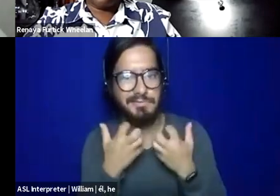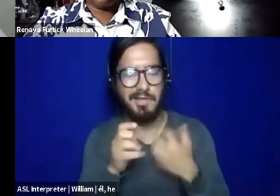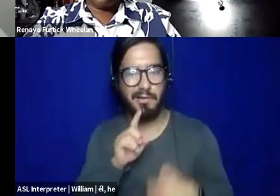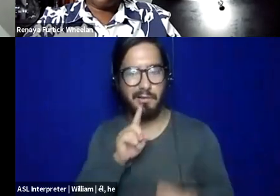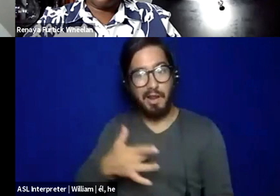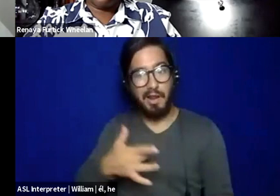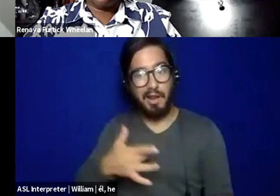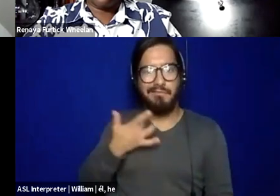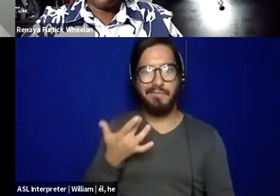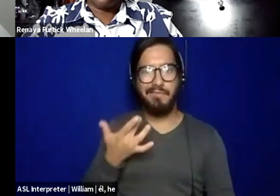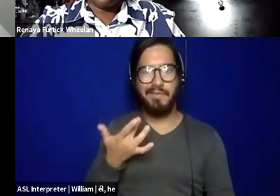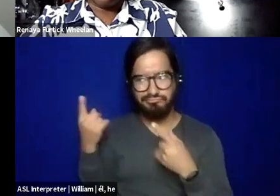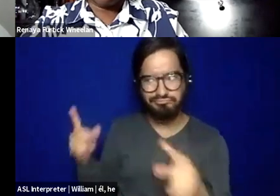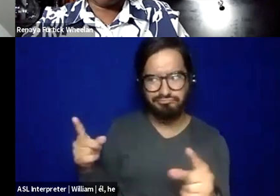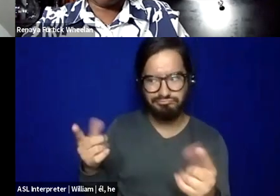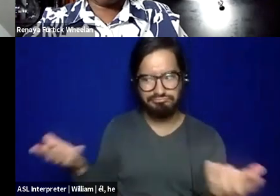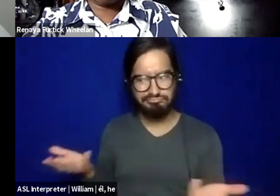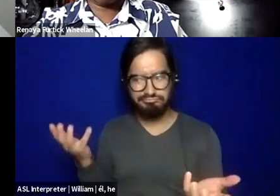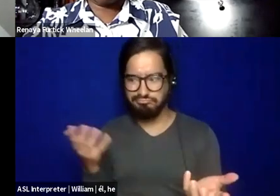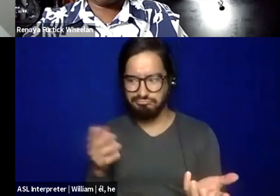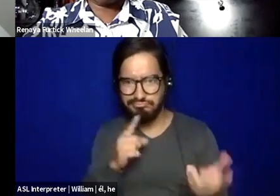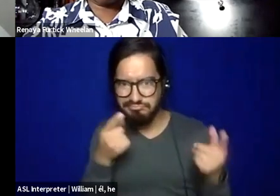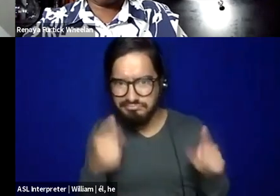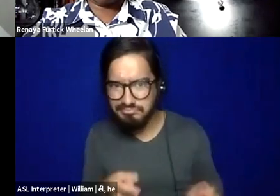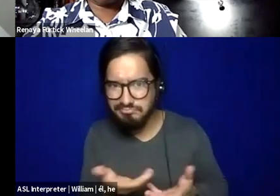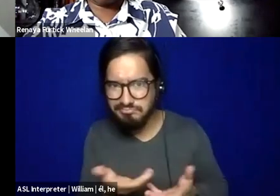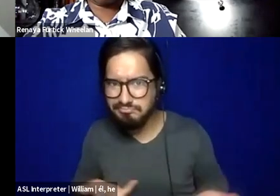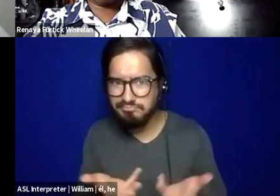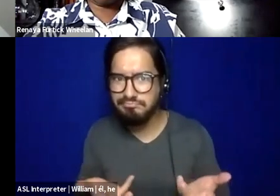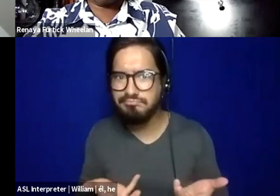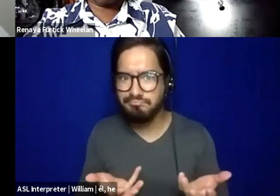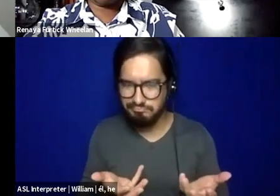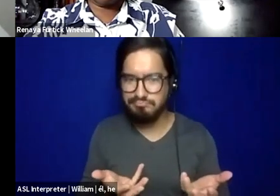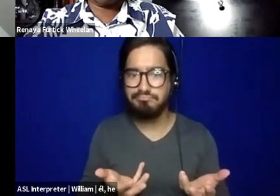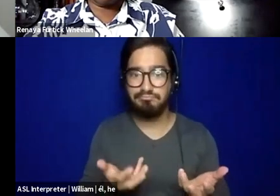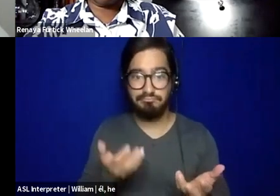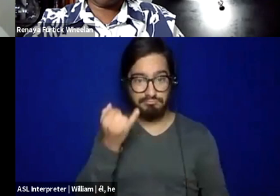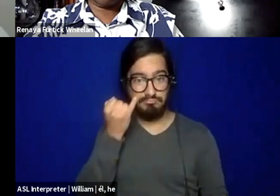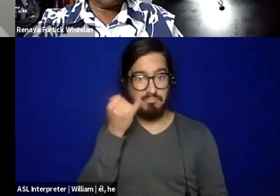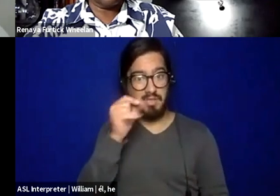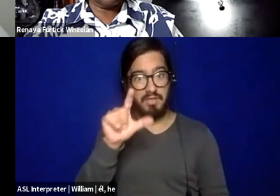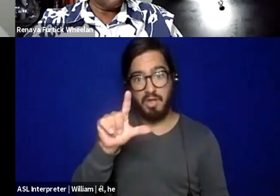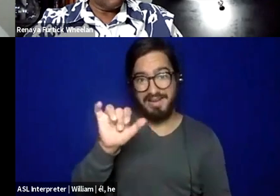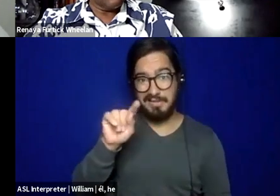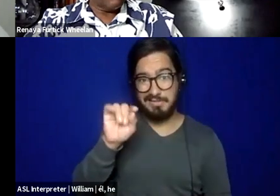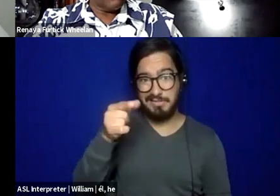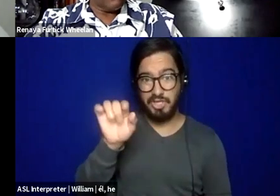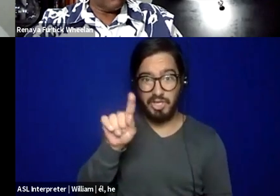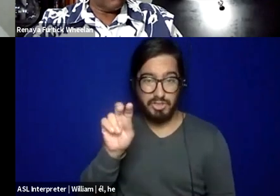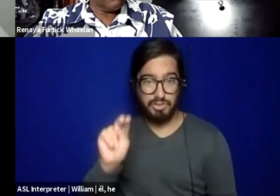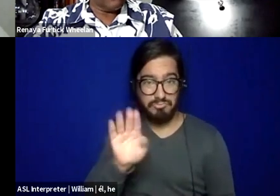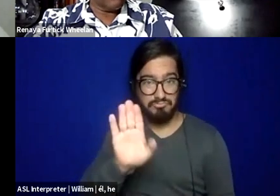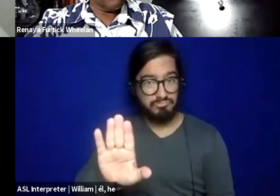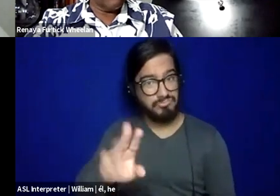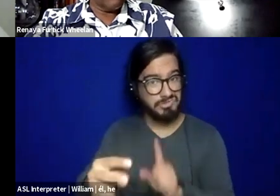and what's really going on out here. Um, if, if, if, litigation is your form of publicity, um, but sometimes